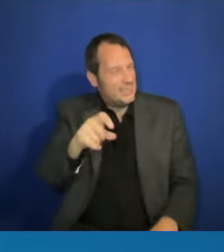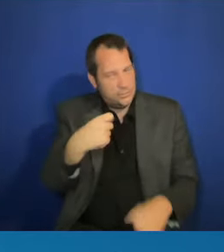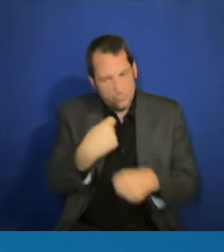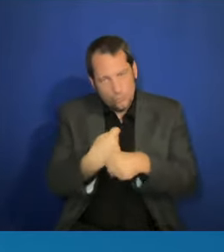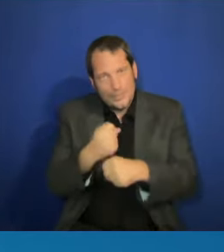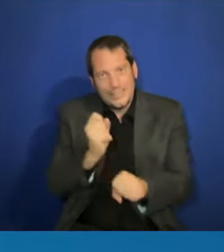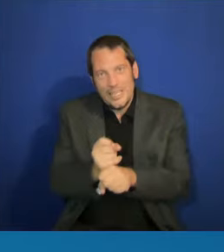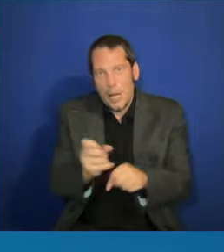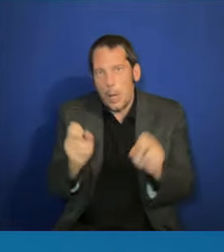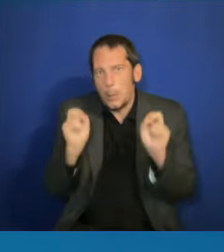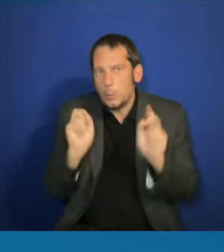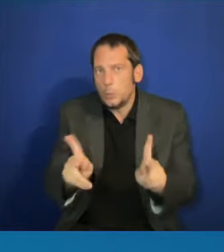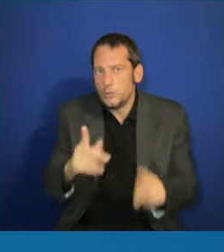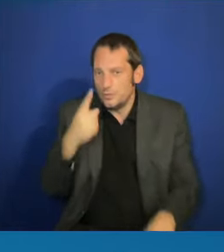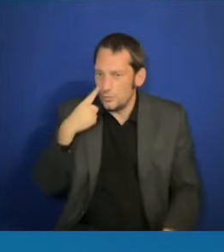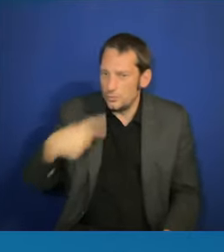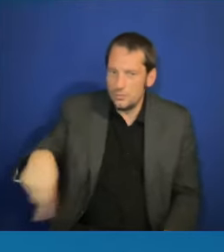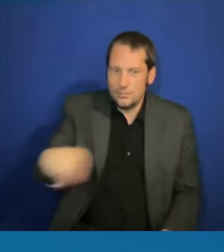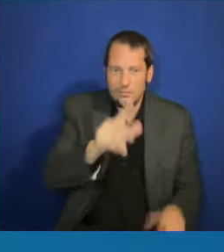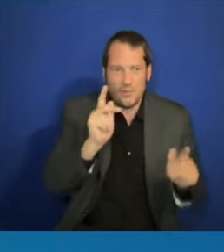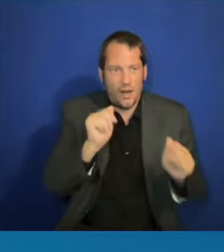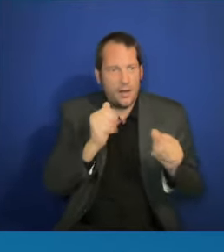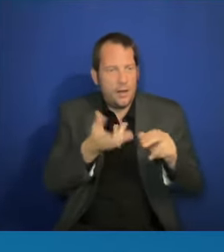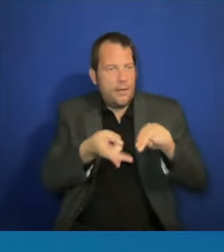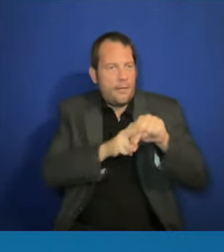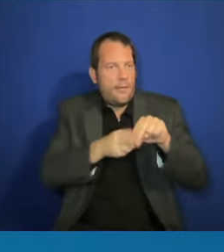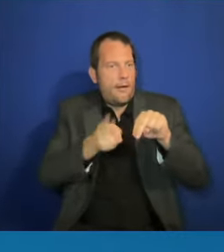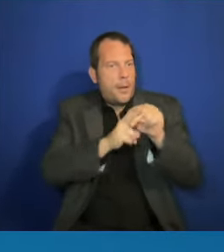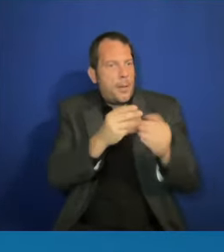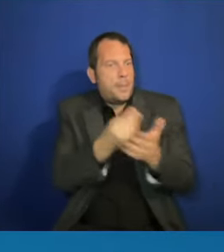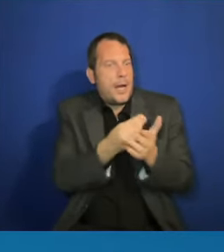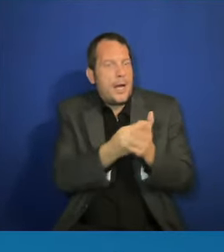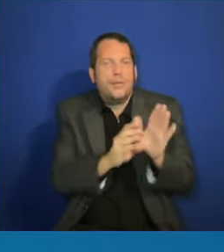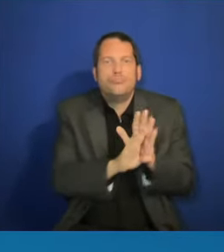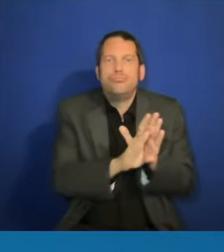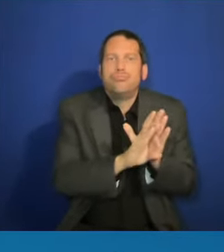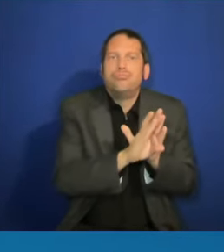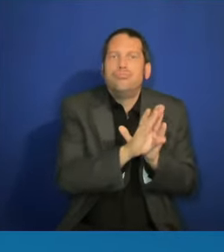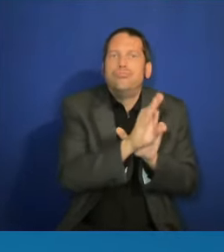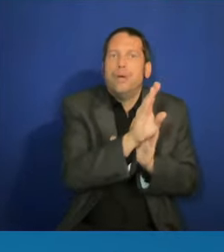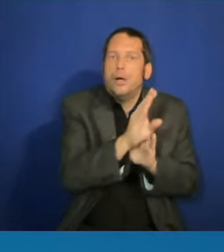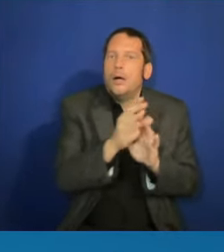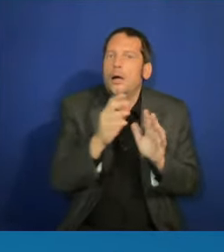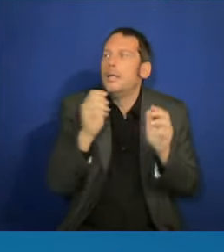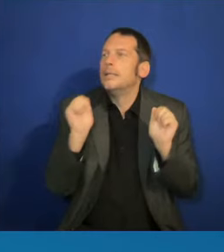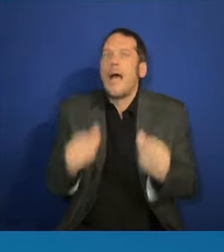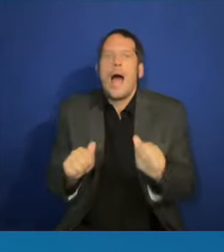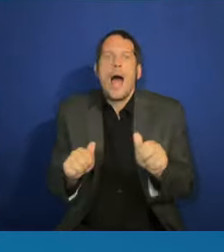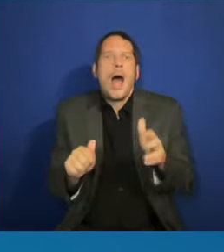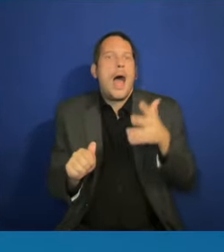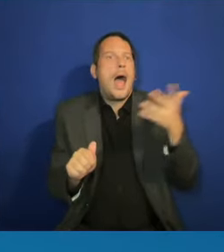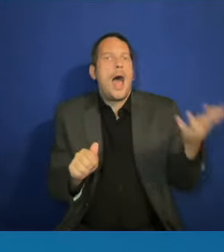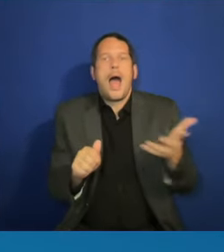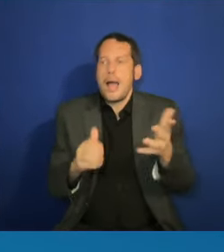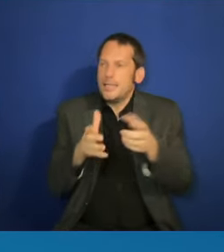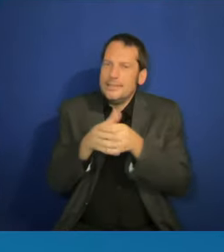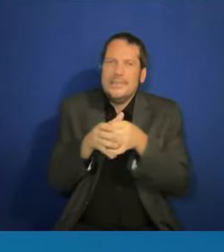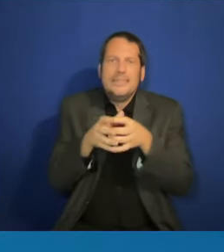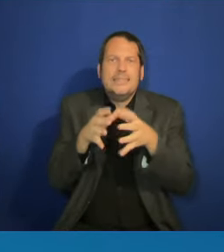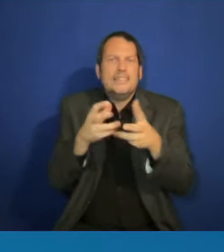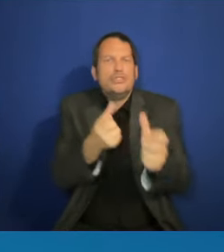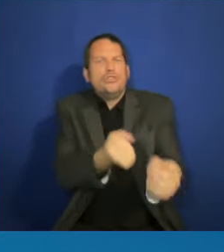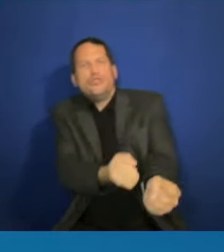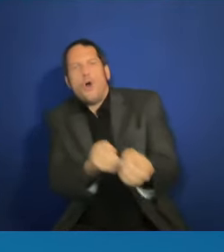and to create, then, a stronger economy for the benefit of all of us. So that's how I think about the work.